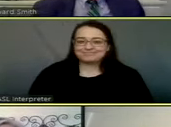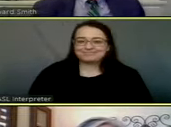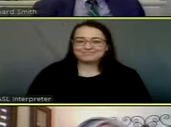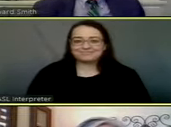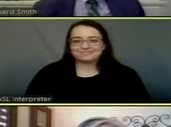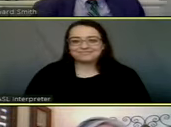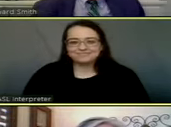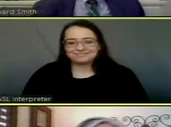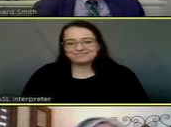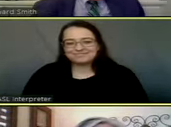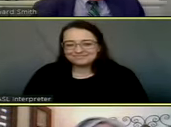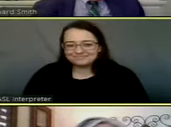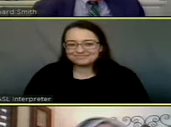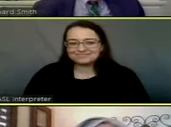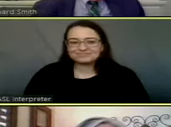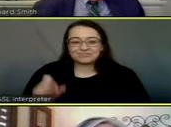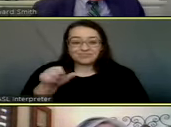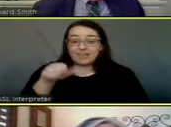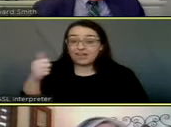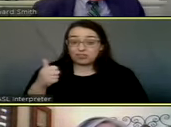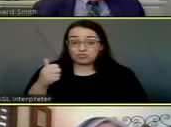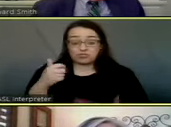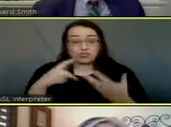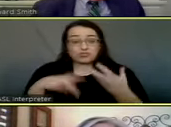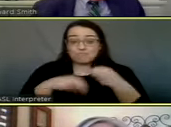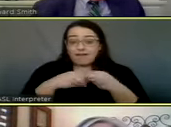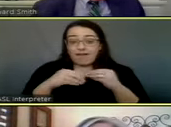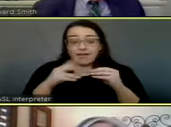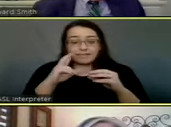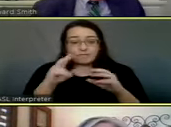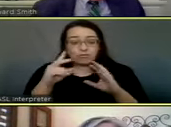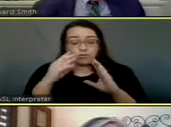Okay. Anybody else have agenda items?